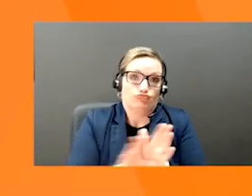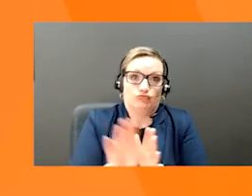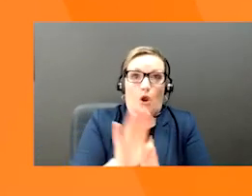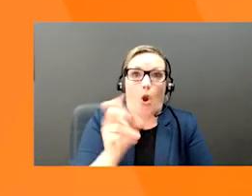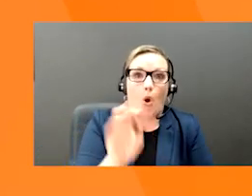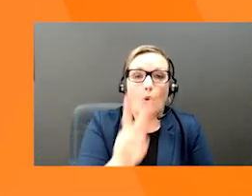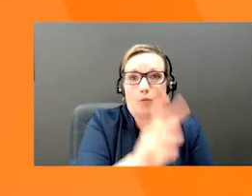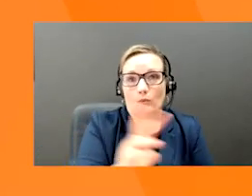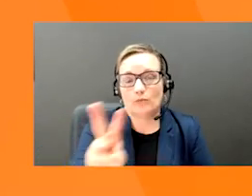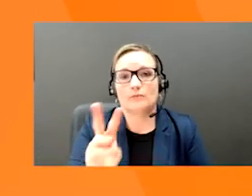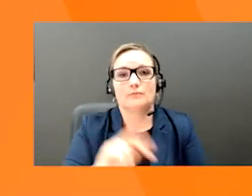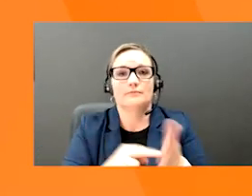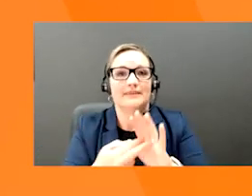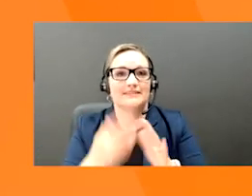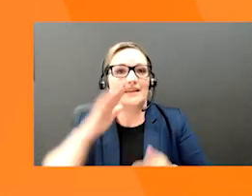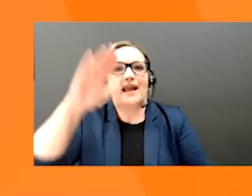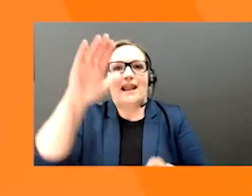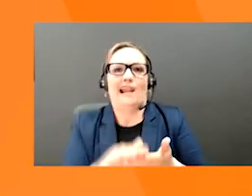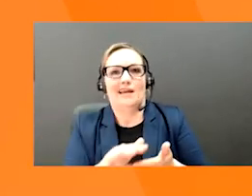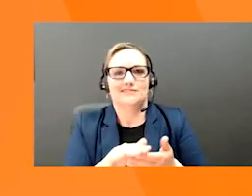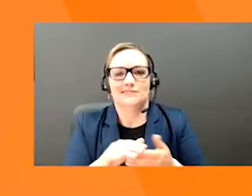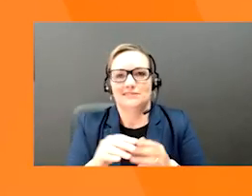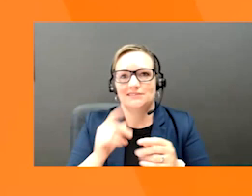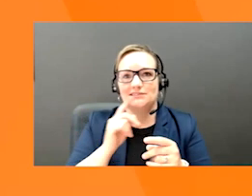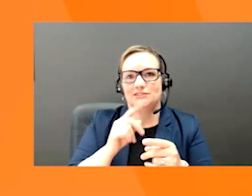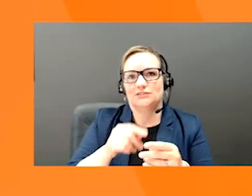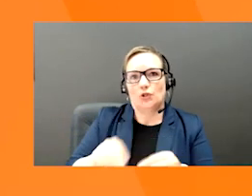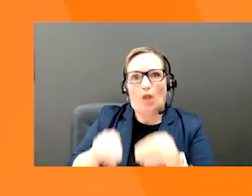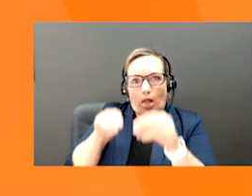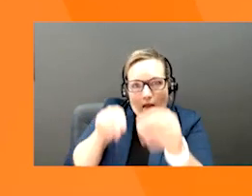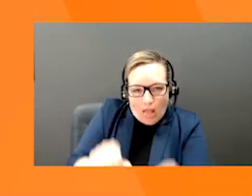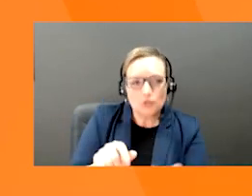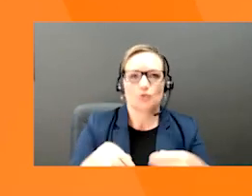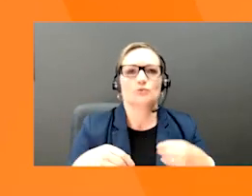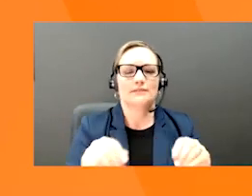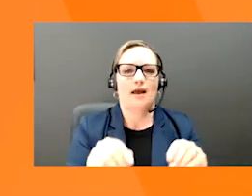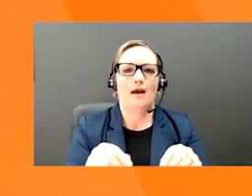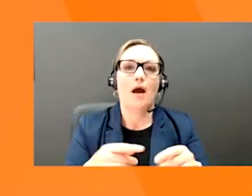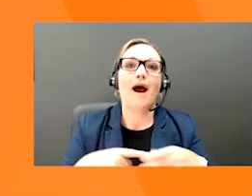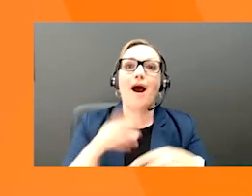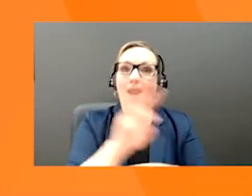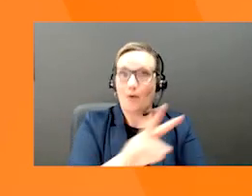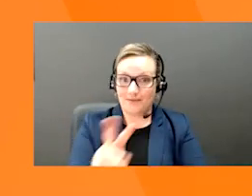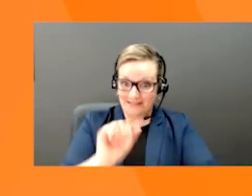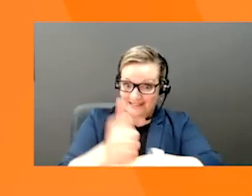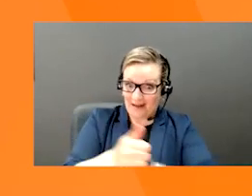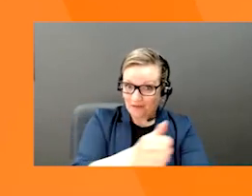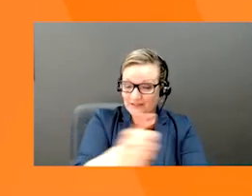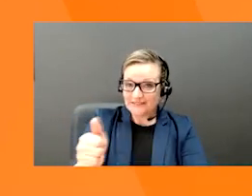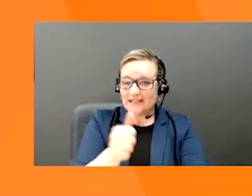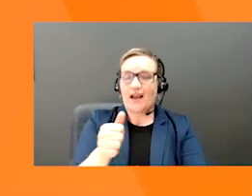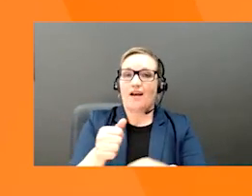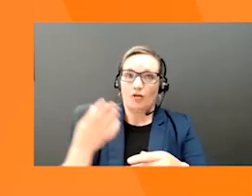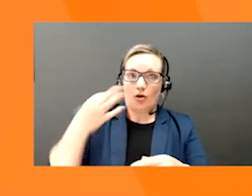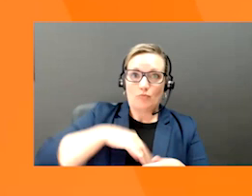lowering the cost per sale. But more importantly, profit from your website won't just be realized in